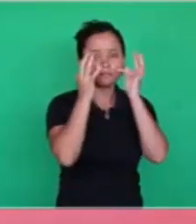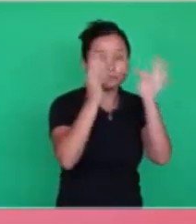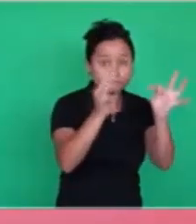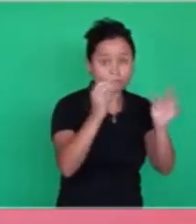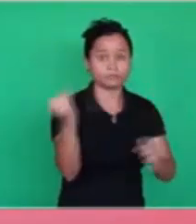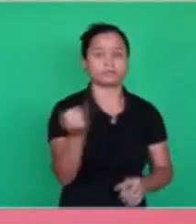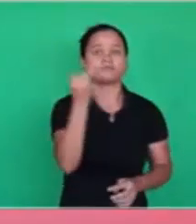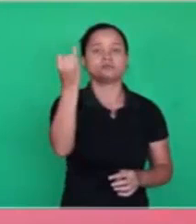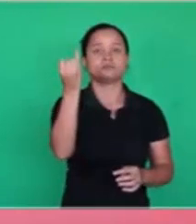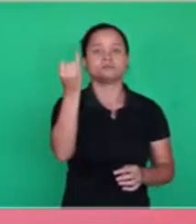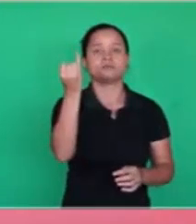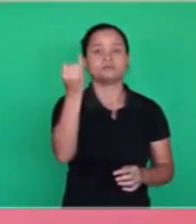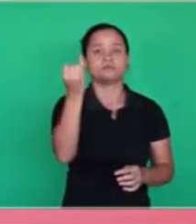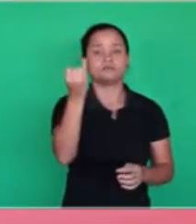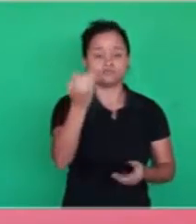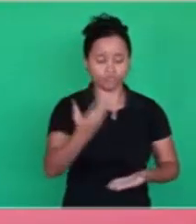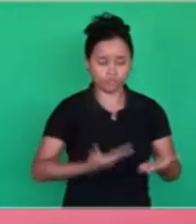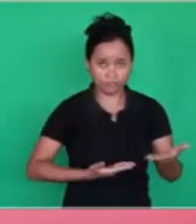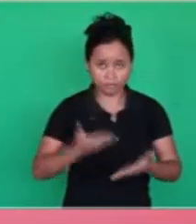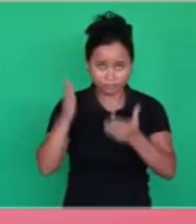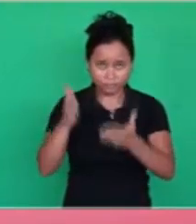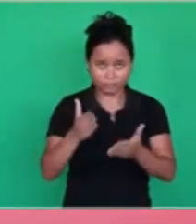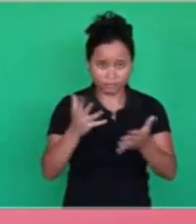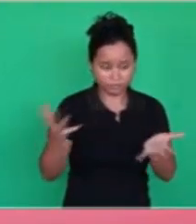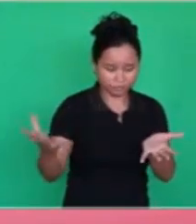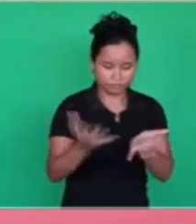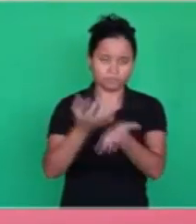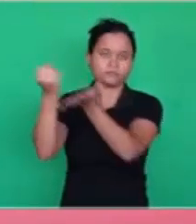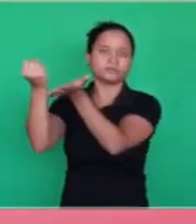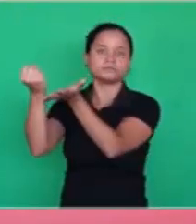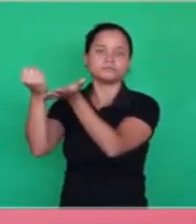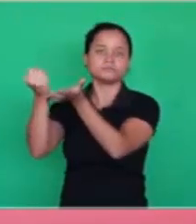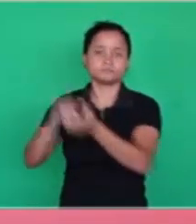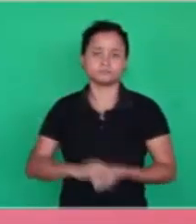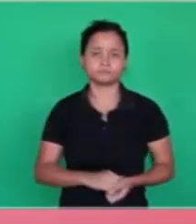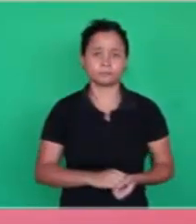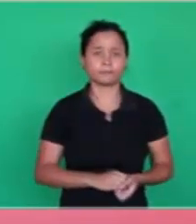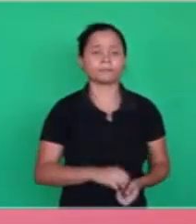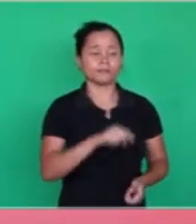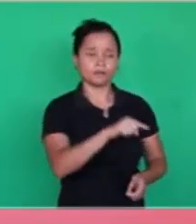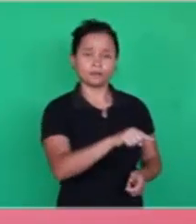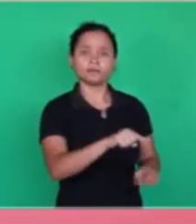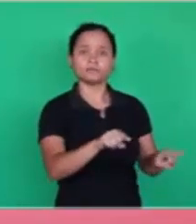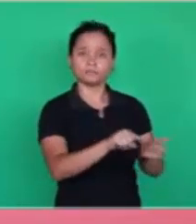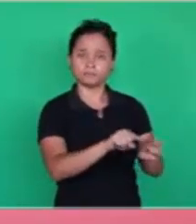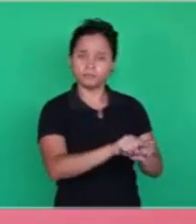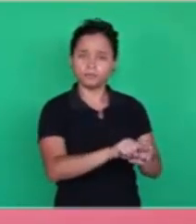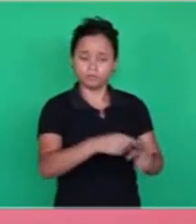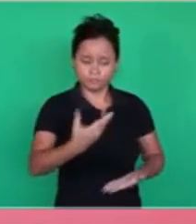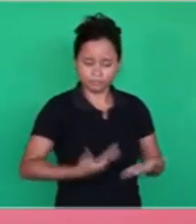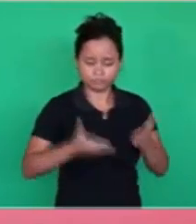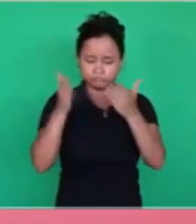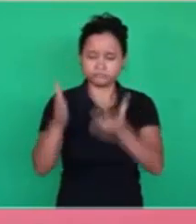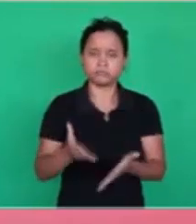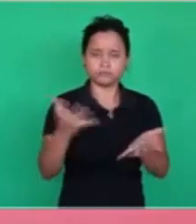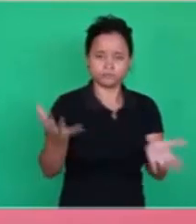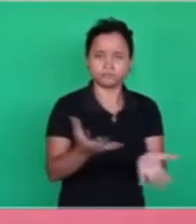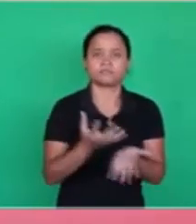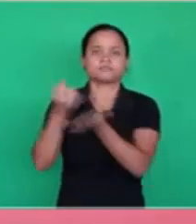The church will leave. The servants who are there and accept Jesus will go with the church.